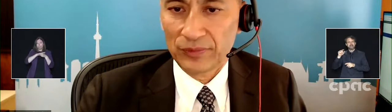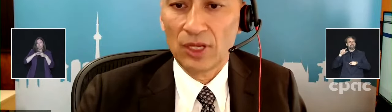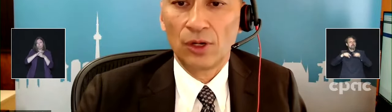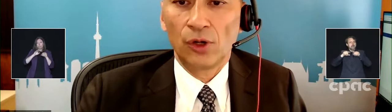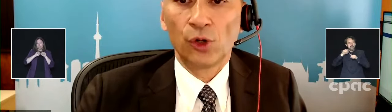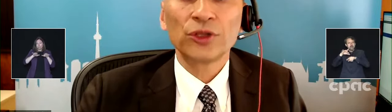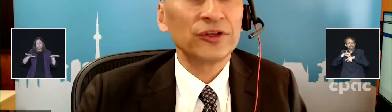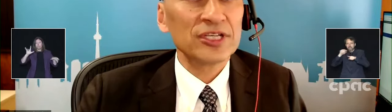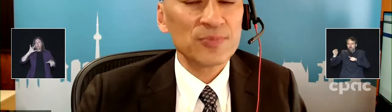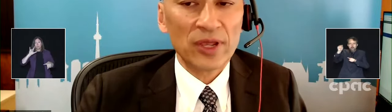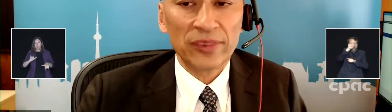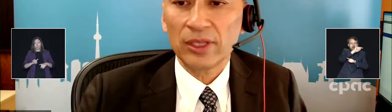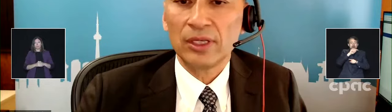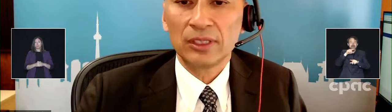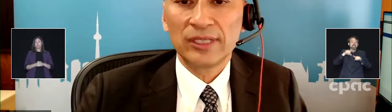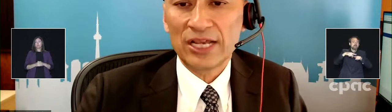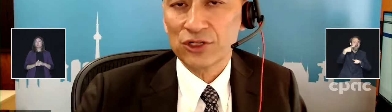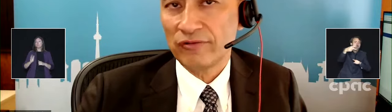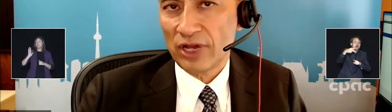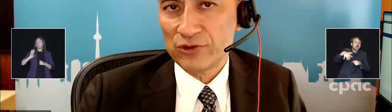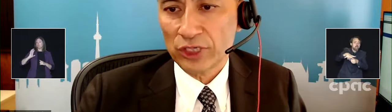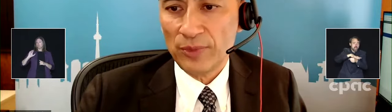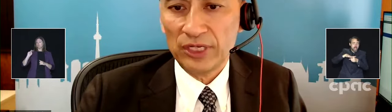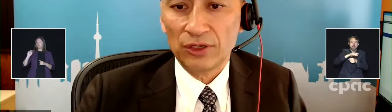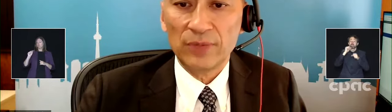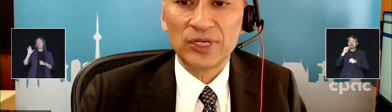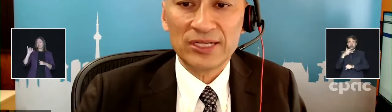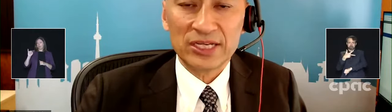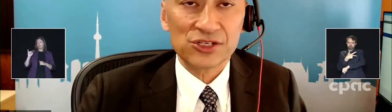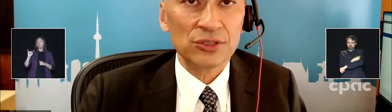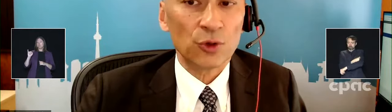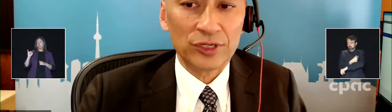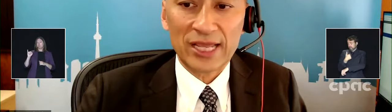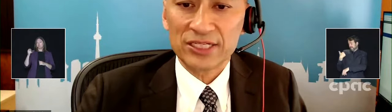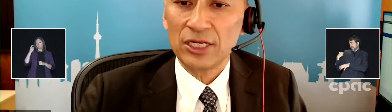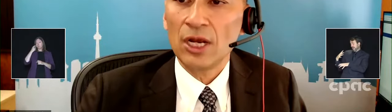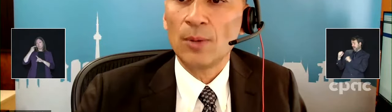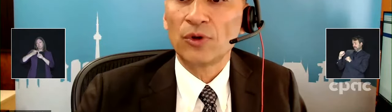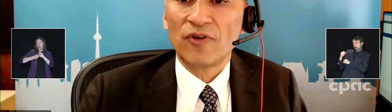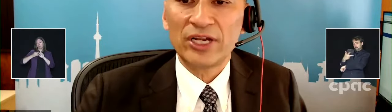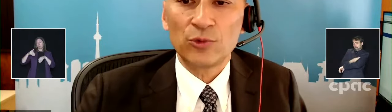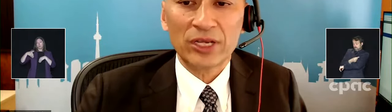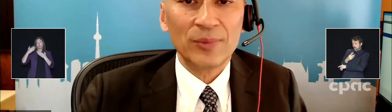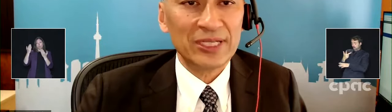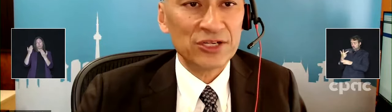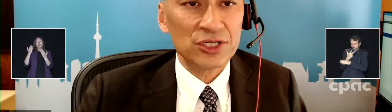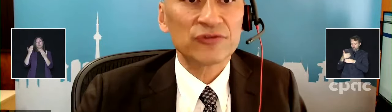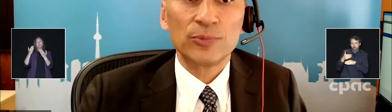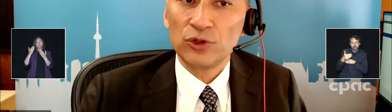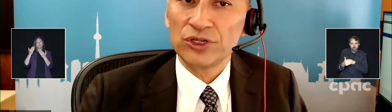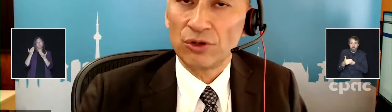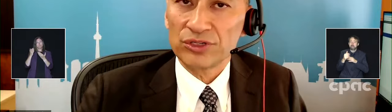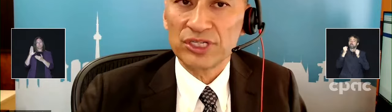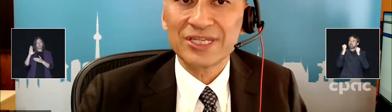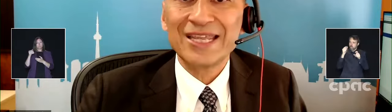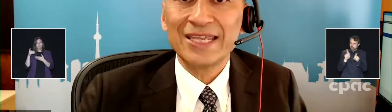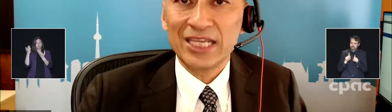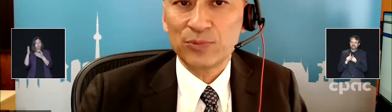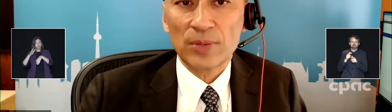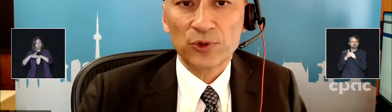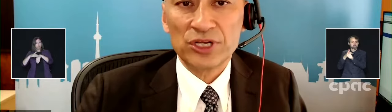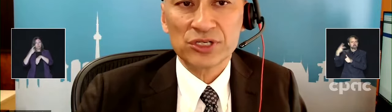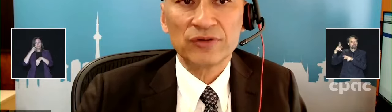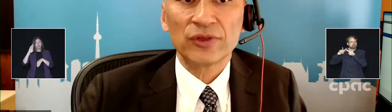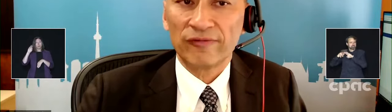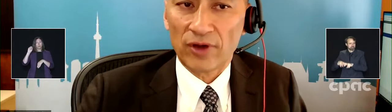Earlier this month, the National Advisory Committee on Immunisation, or NACI, provided recommendations for booster doses in preparation